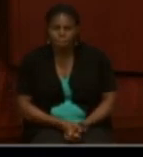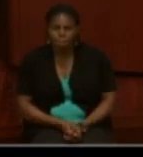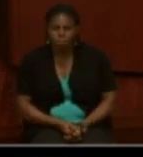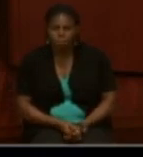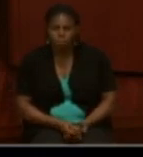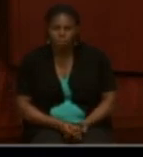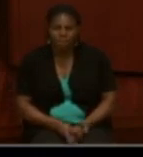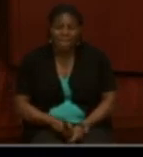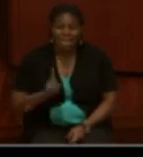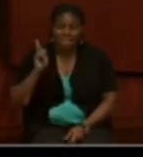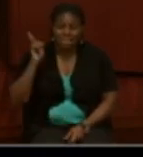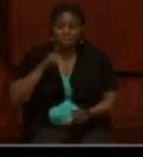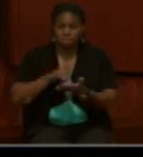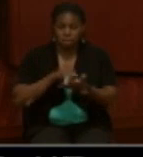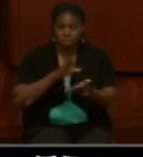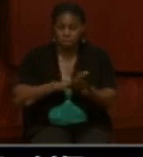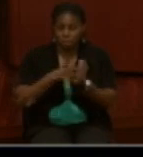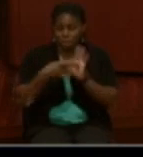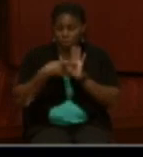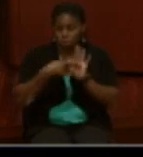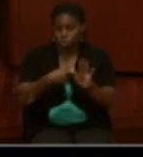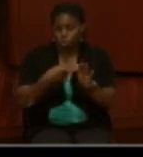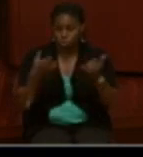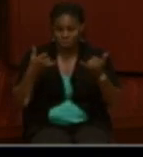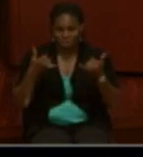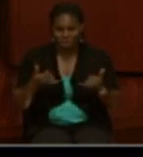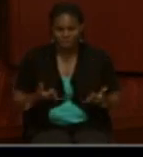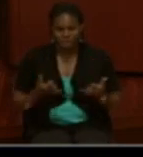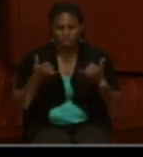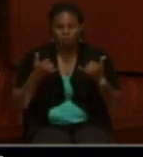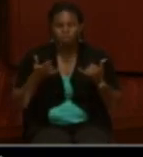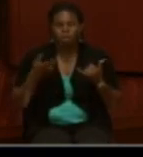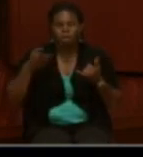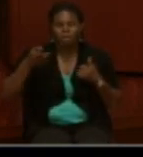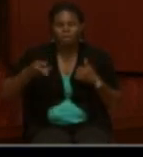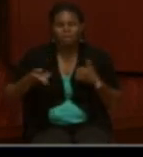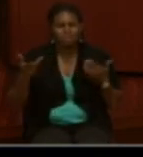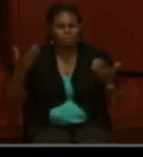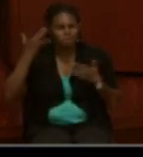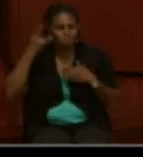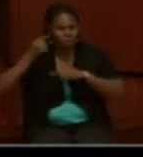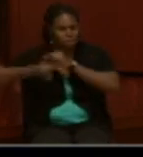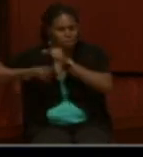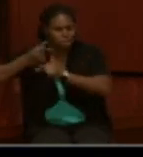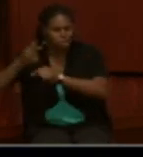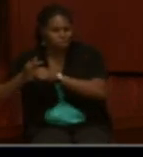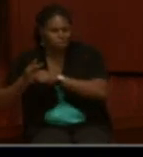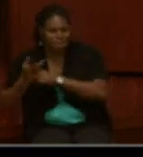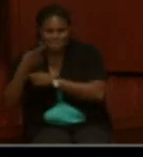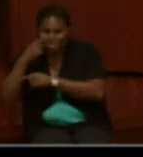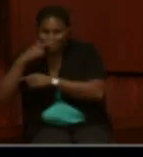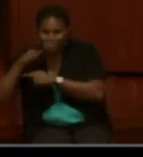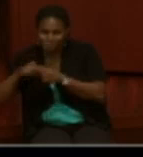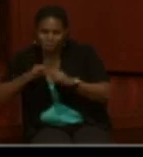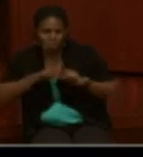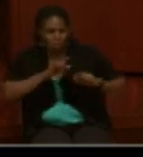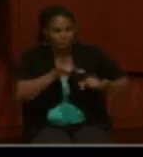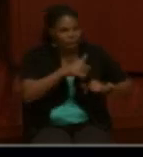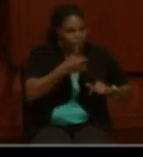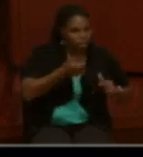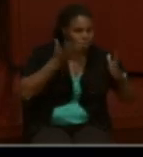So this document that I'm featuring now, this is what makes genealogy fun for some and drives other genealogists crazy.